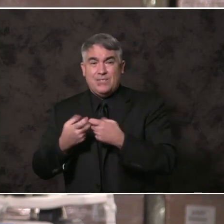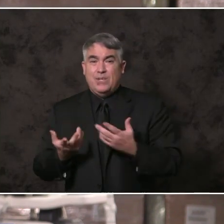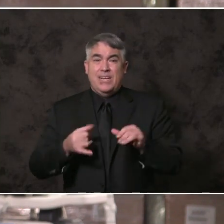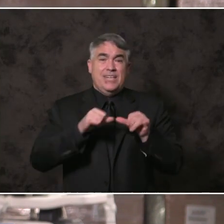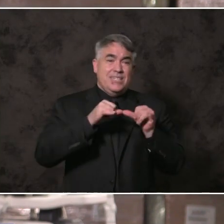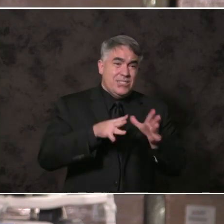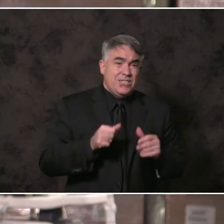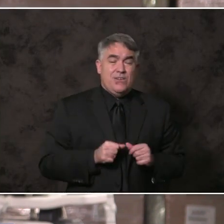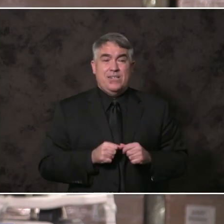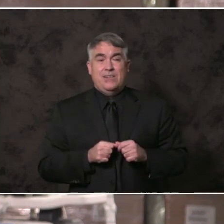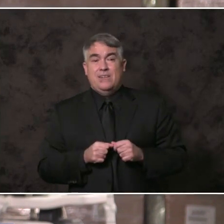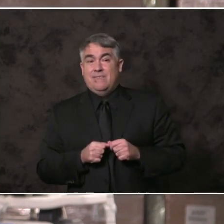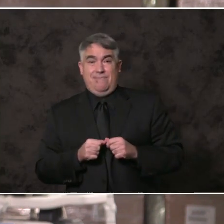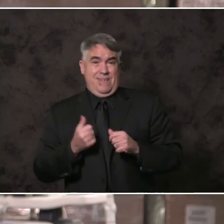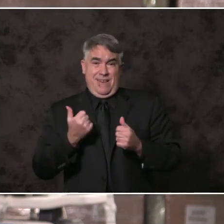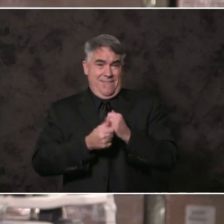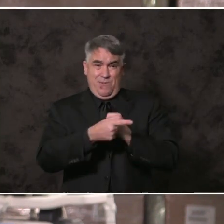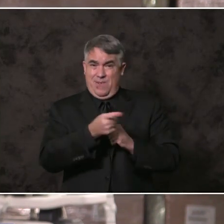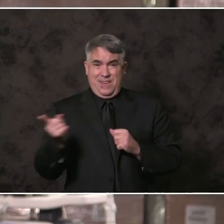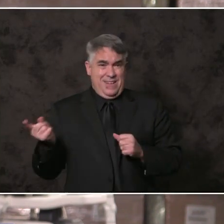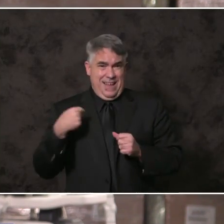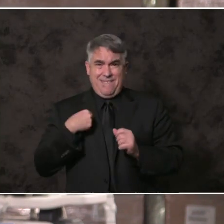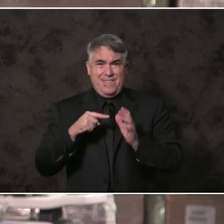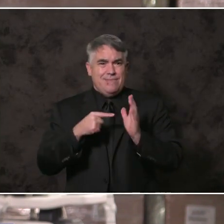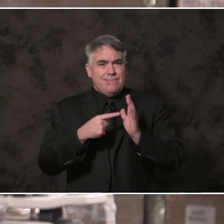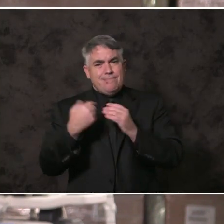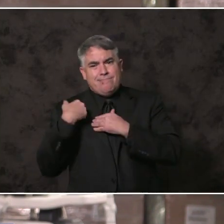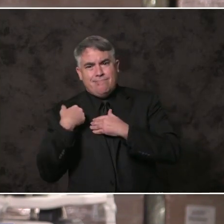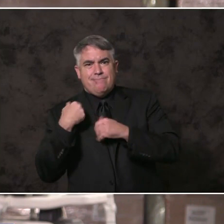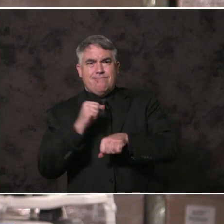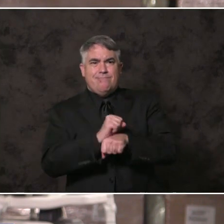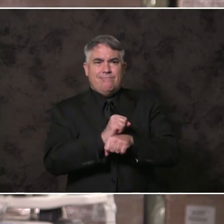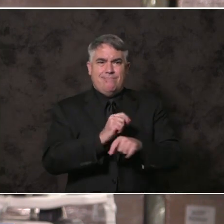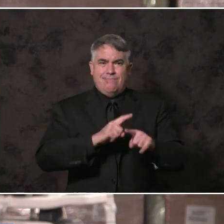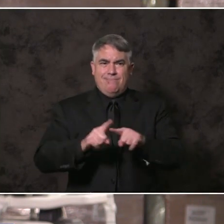everyone has a role to play in building San Diego's future.